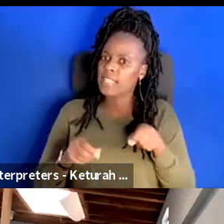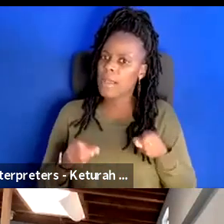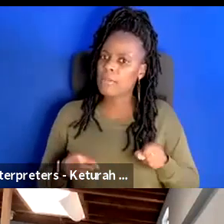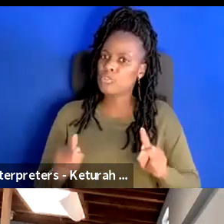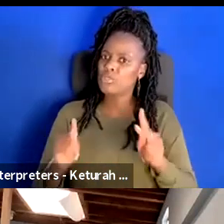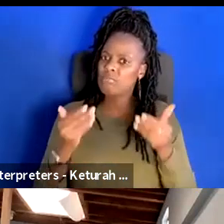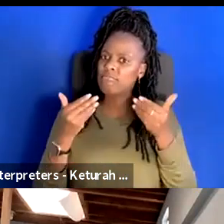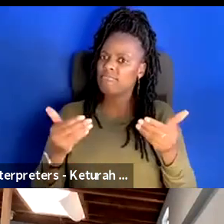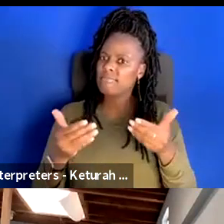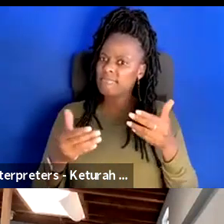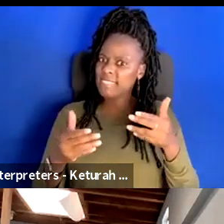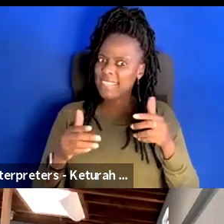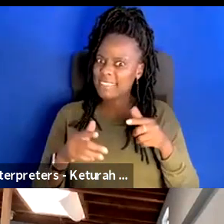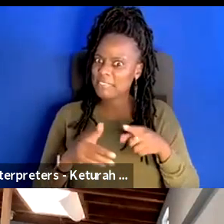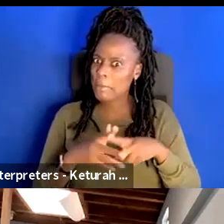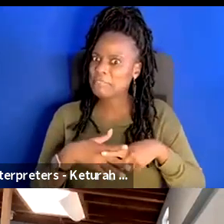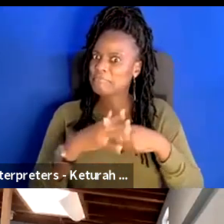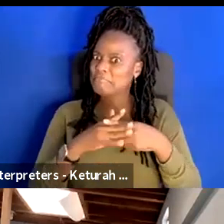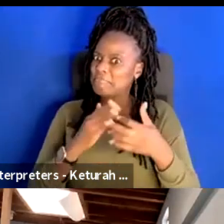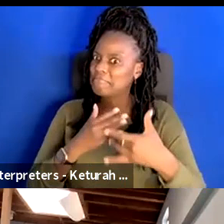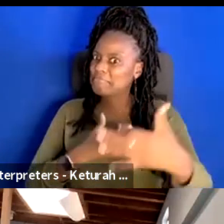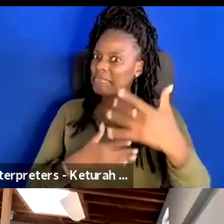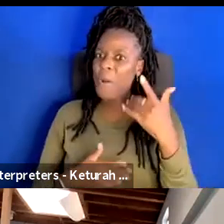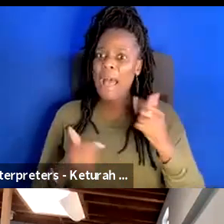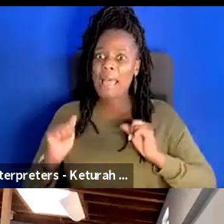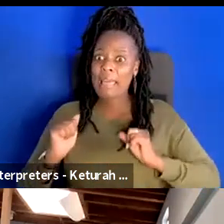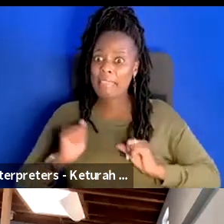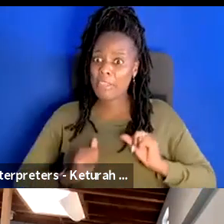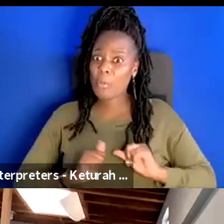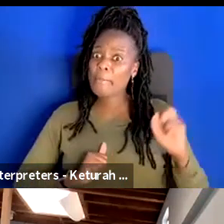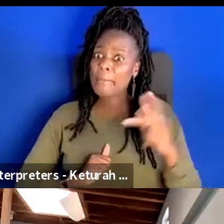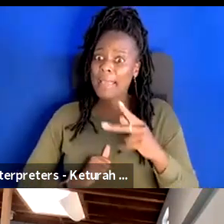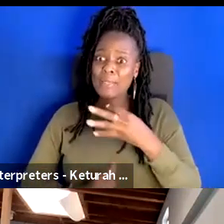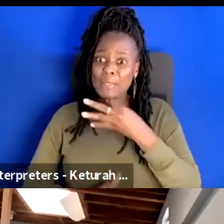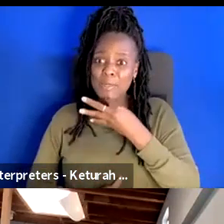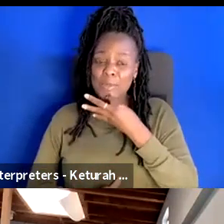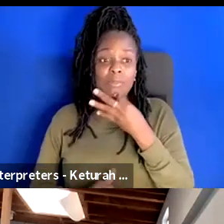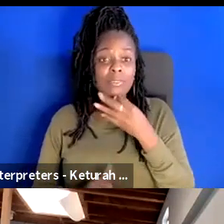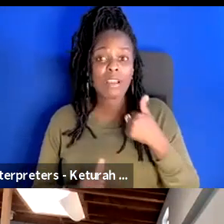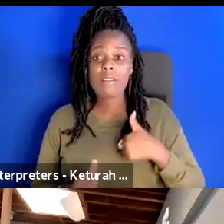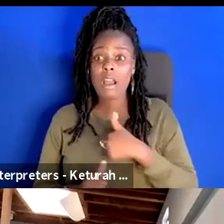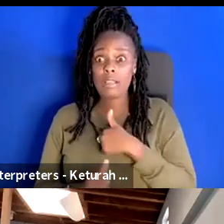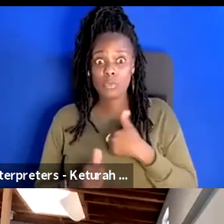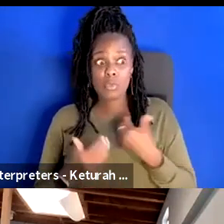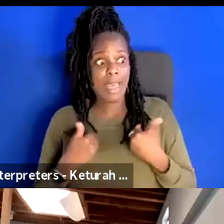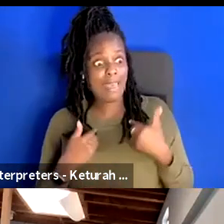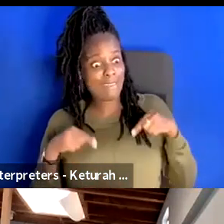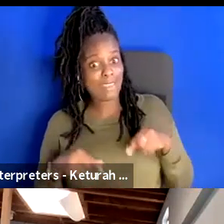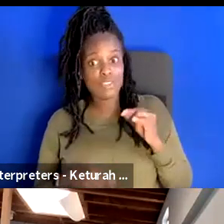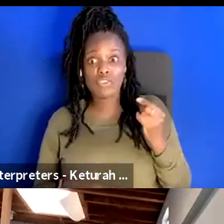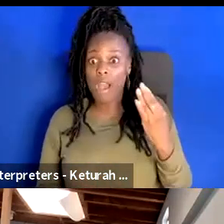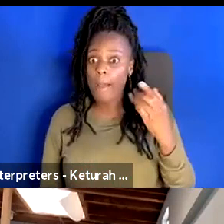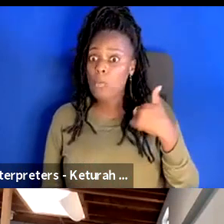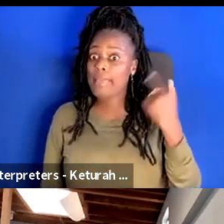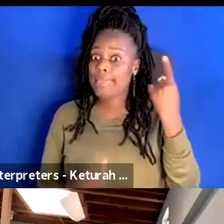going because theater is coming back very, very soon. And those of us who this is our job, we are thinking about